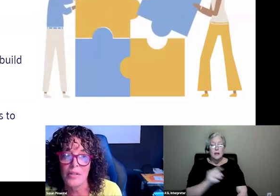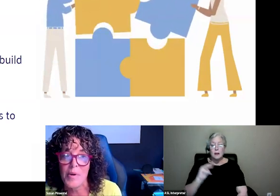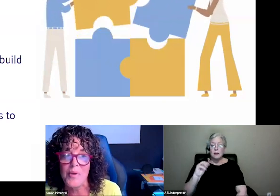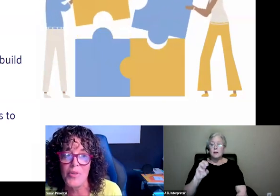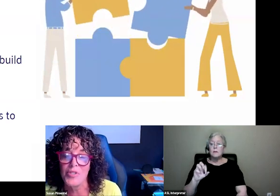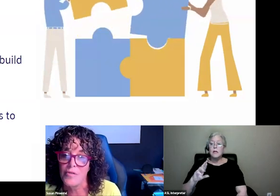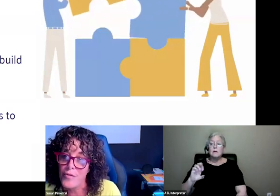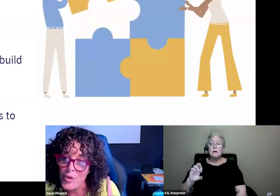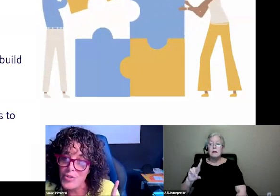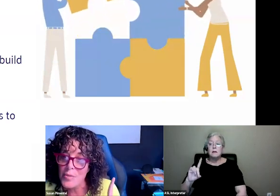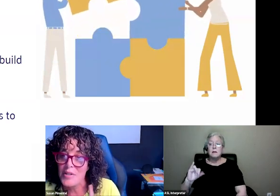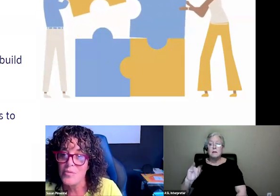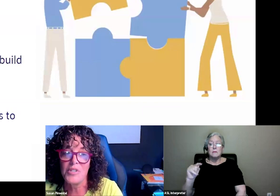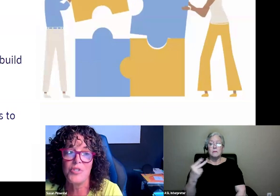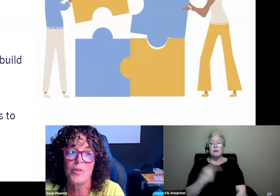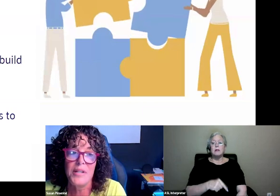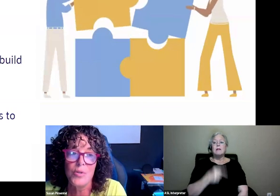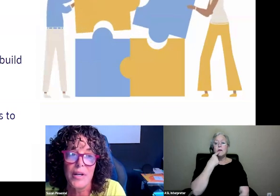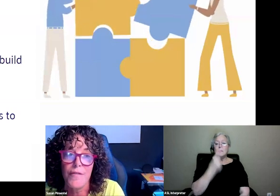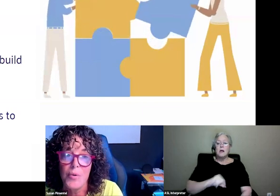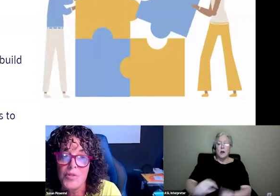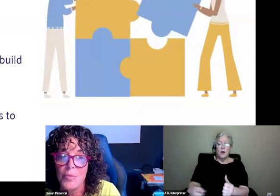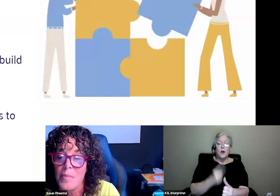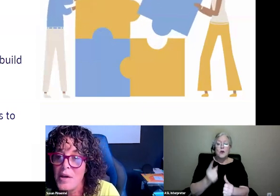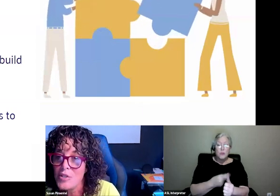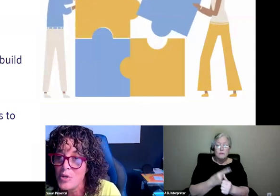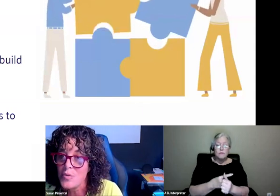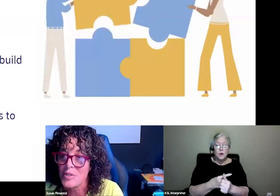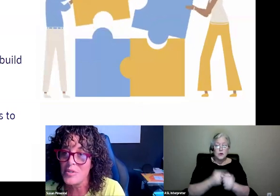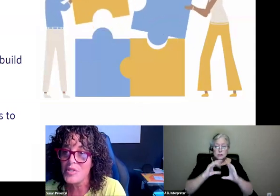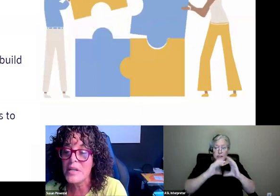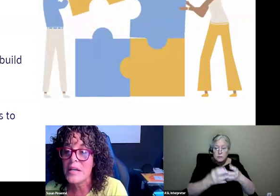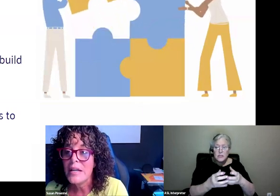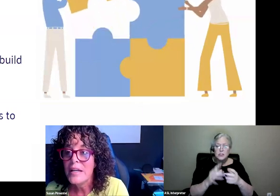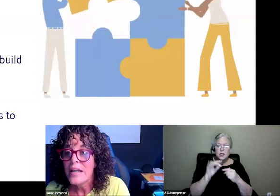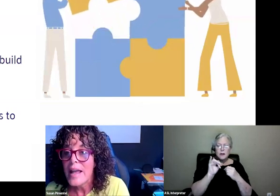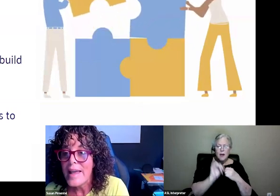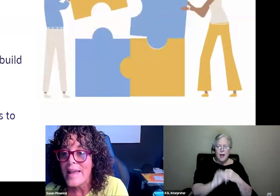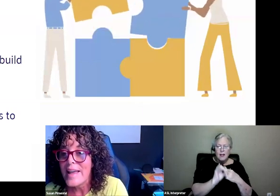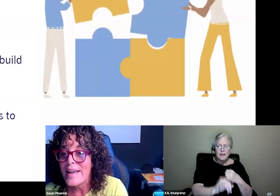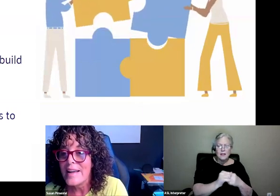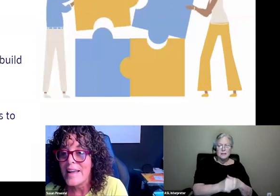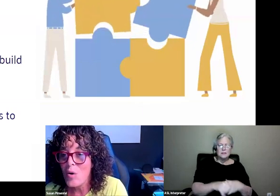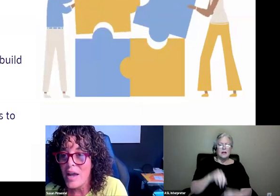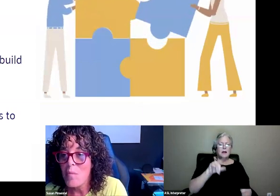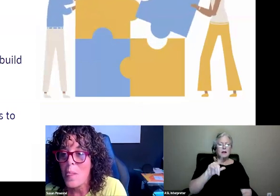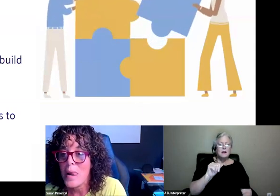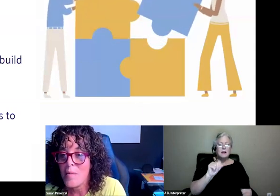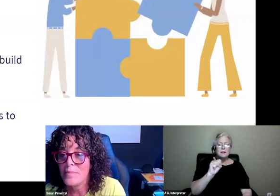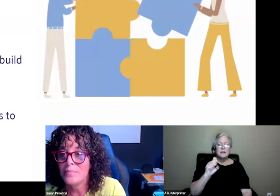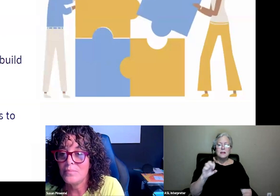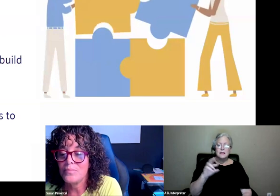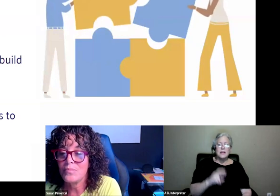or in a little bit, but there's the first dimension, which is the laser-like focus on what matters most for literacy. Yeah, there's a slide on it. Okay.